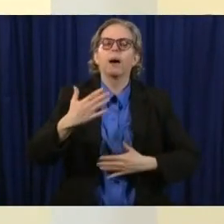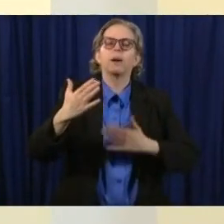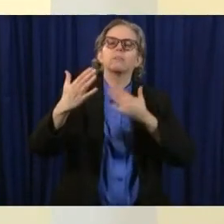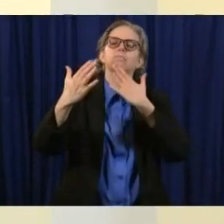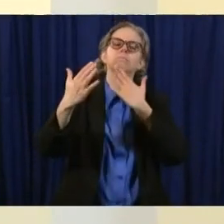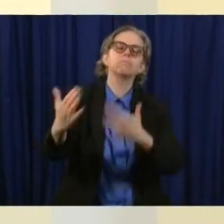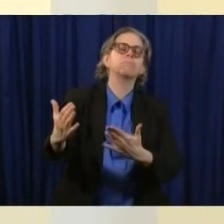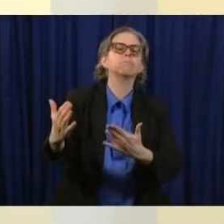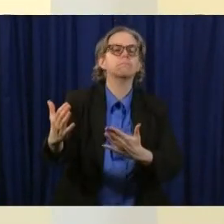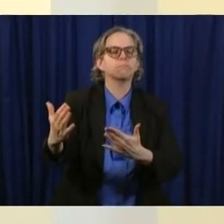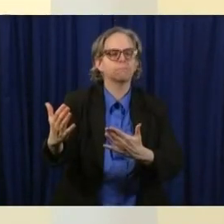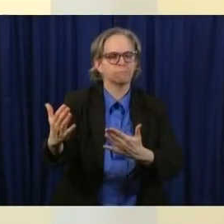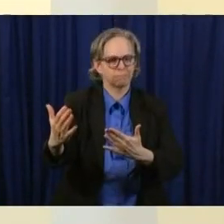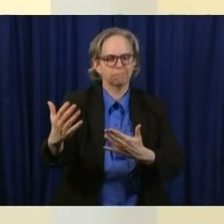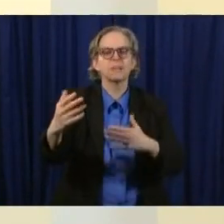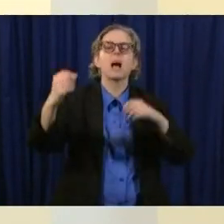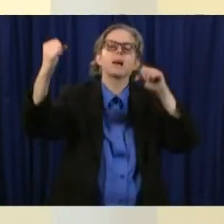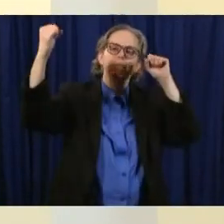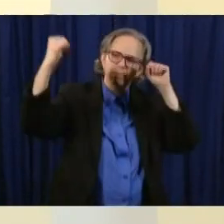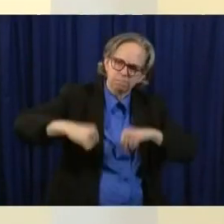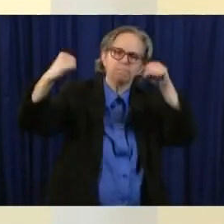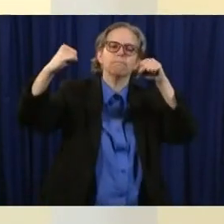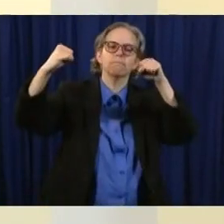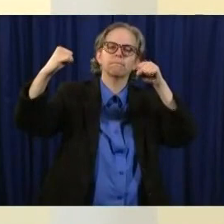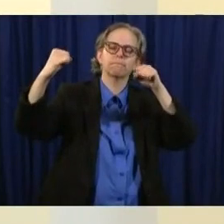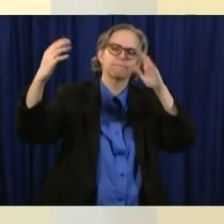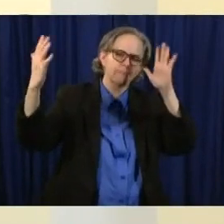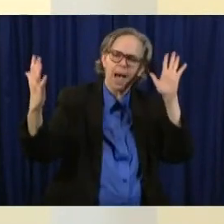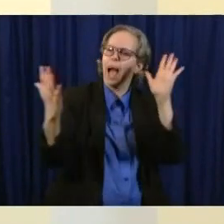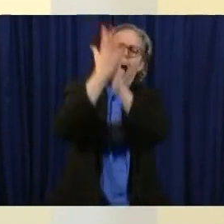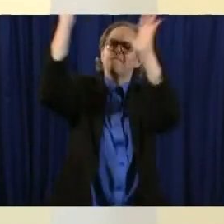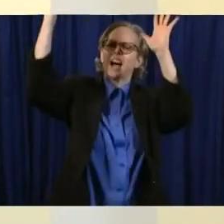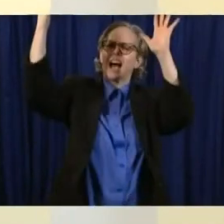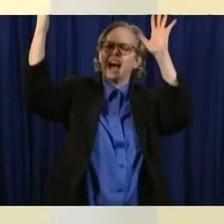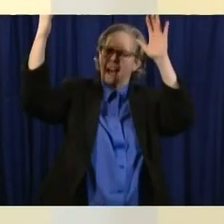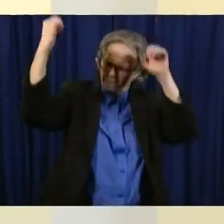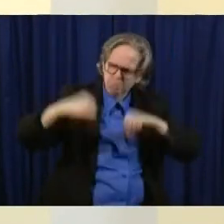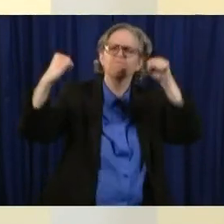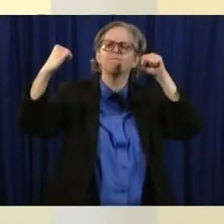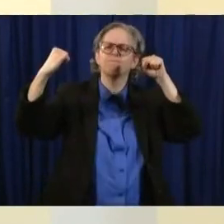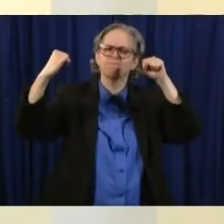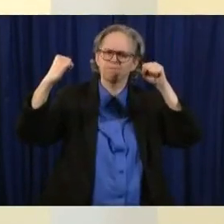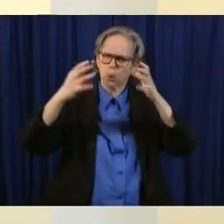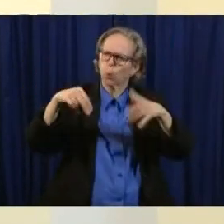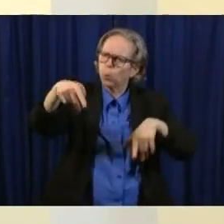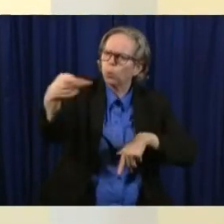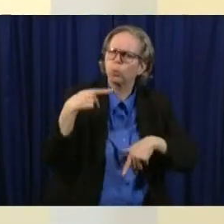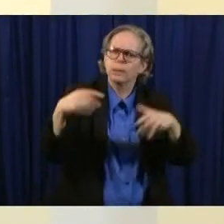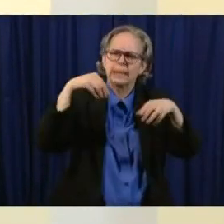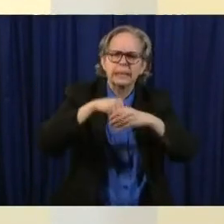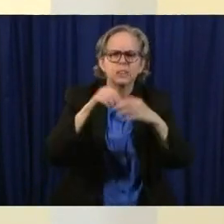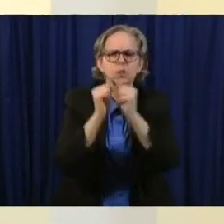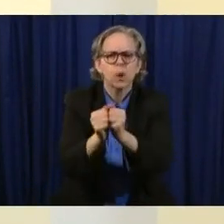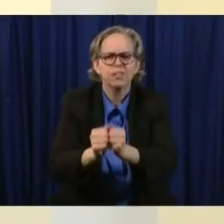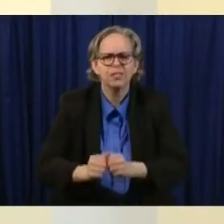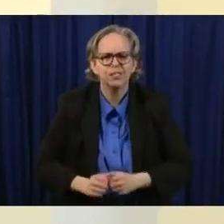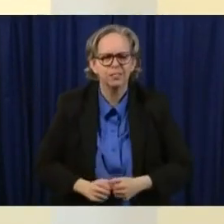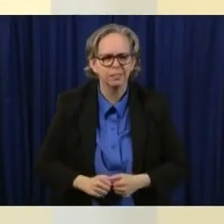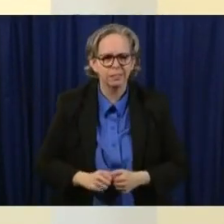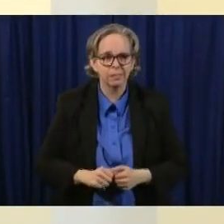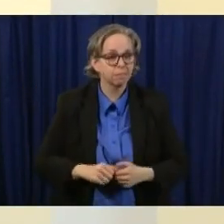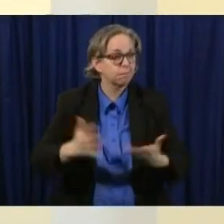that high five to each other about what we are doing collectively and it will take all of us doing this together